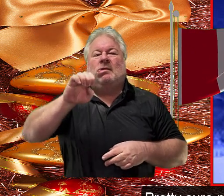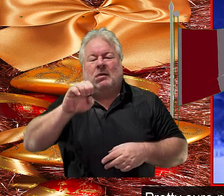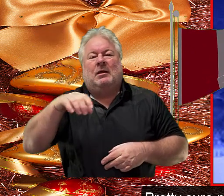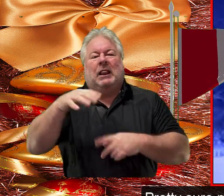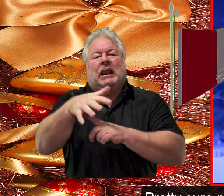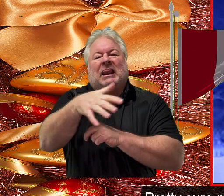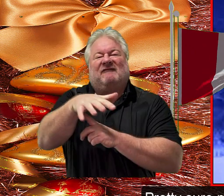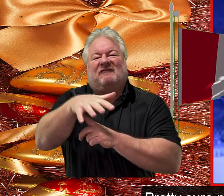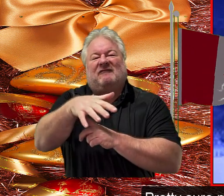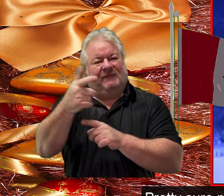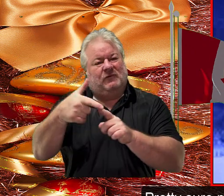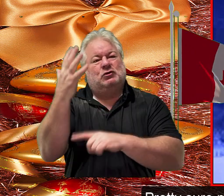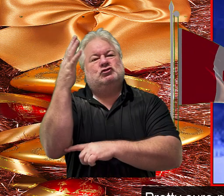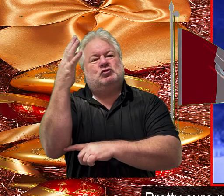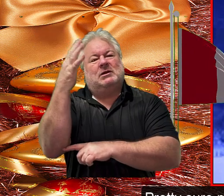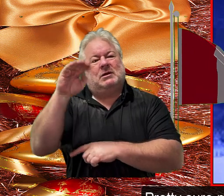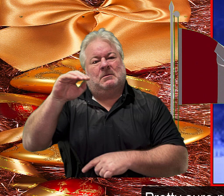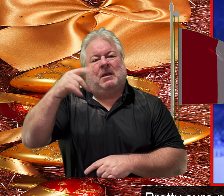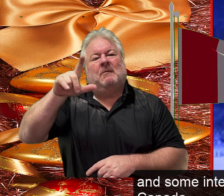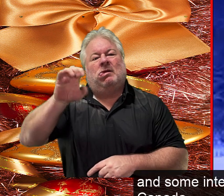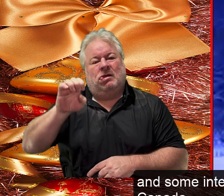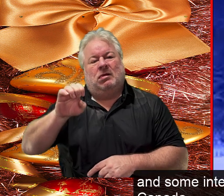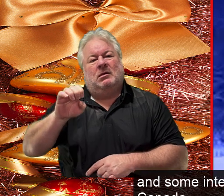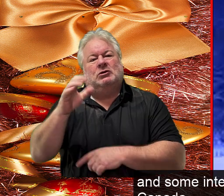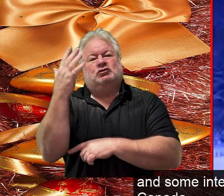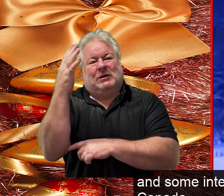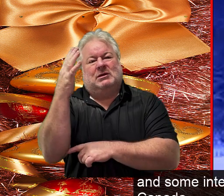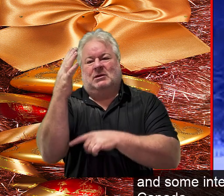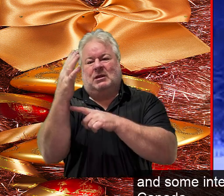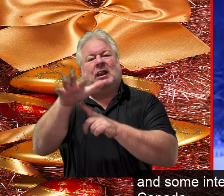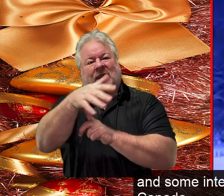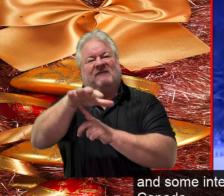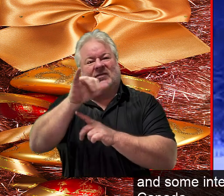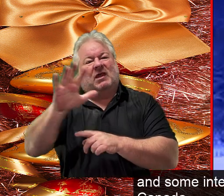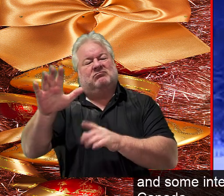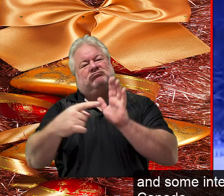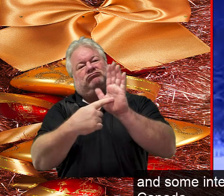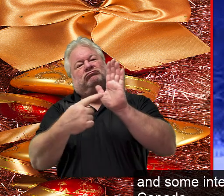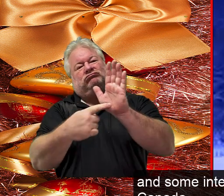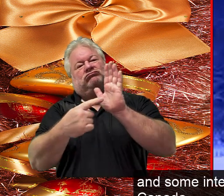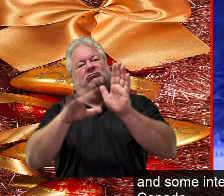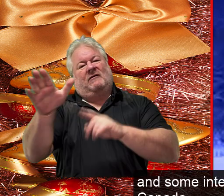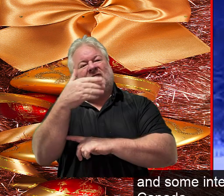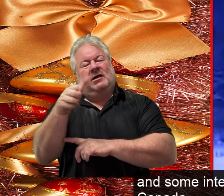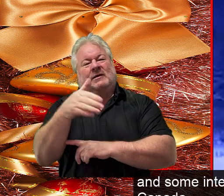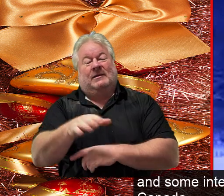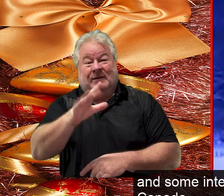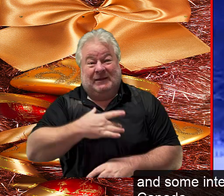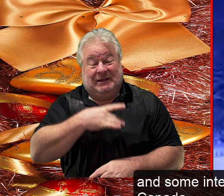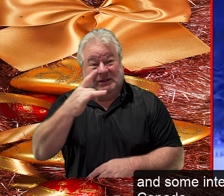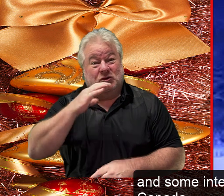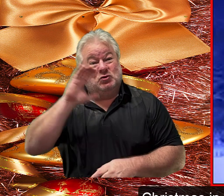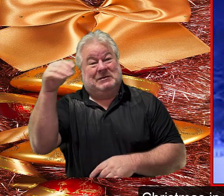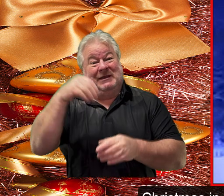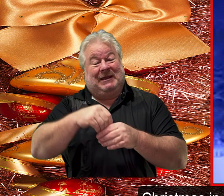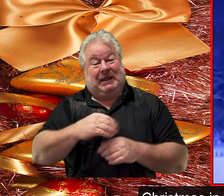pretty sure most of you have seen this flag and some interesting facts about christmas in canada